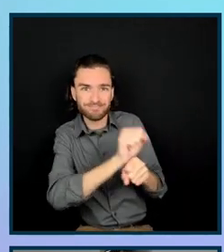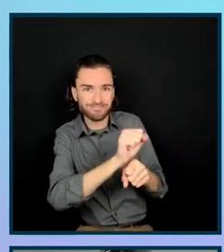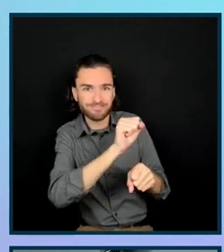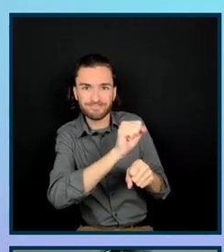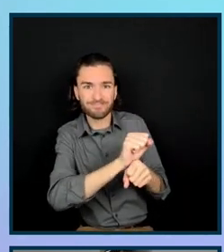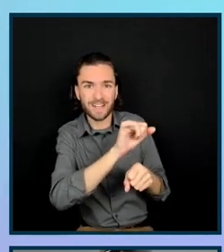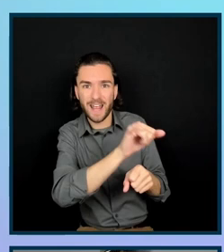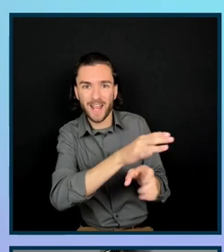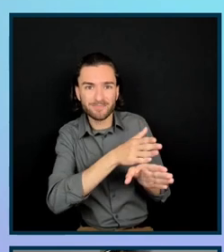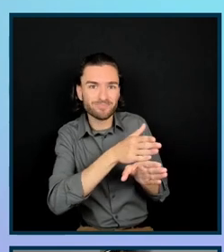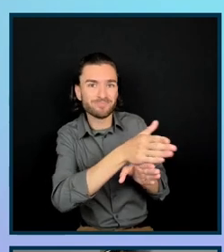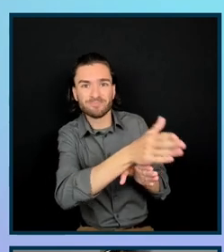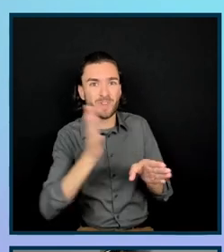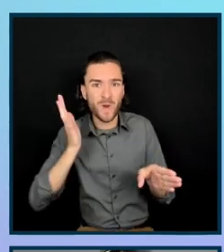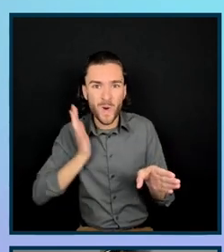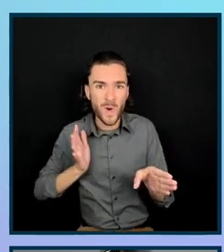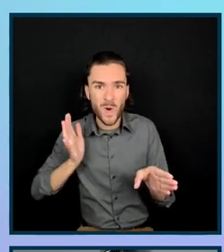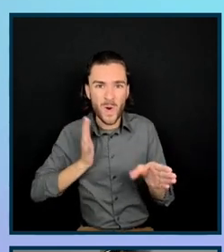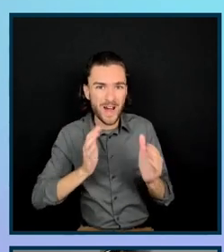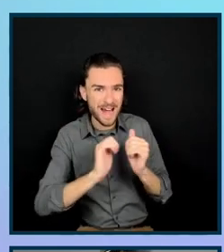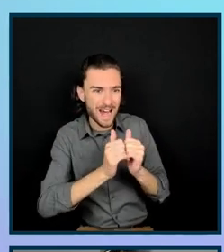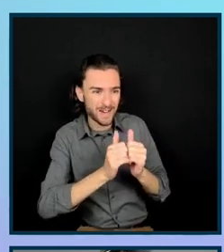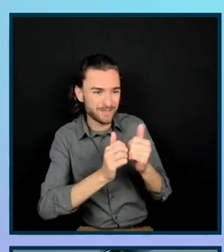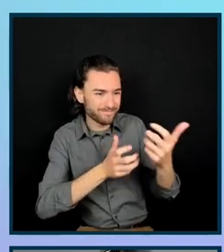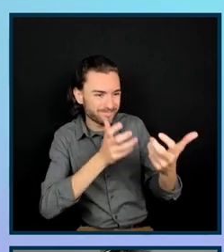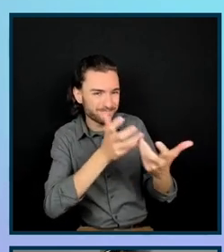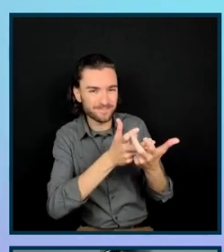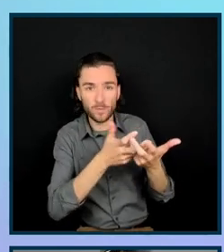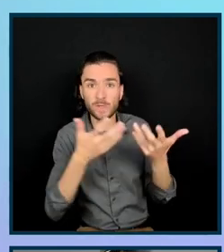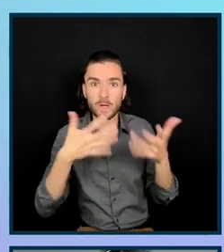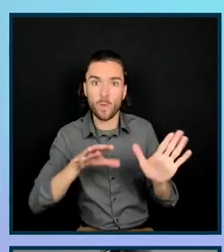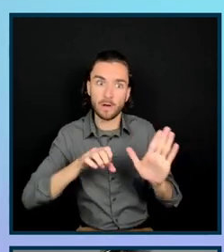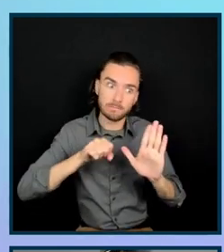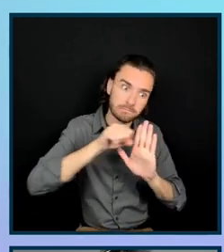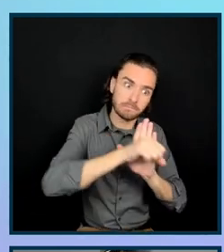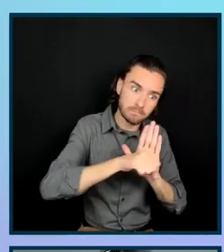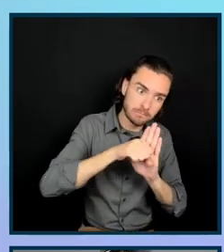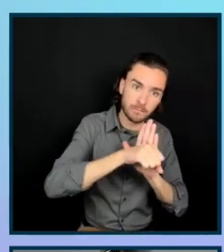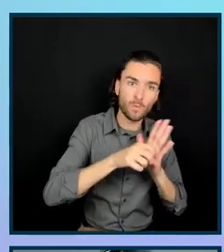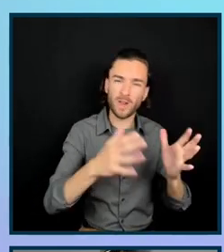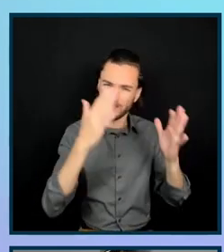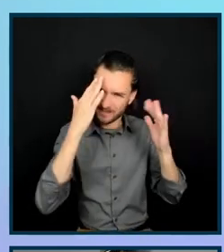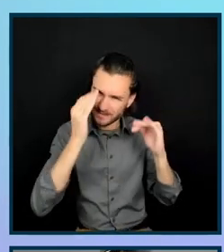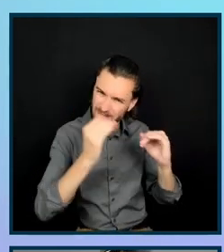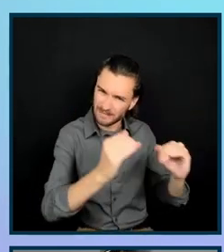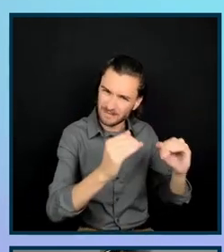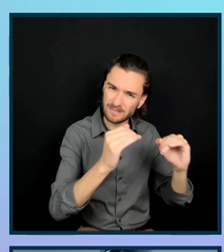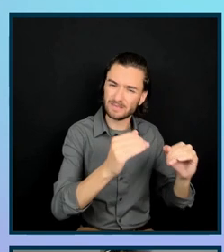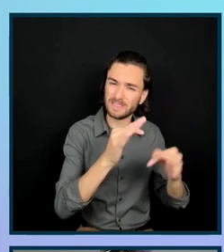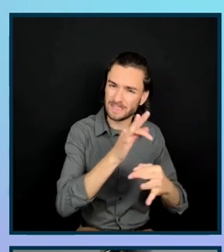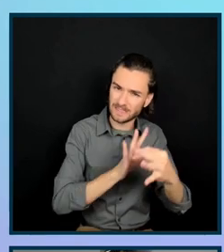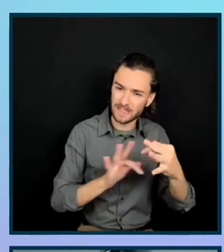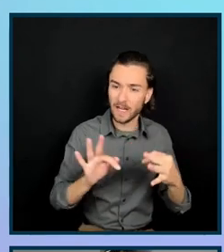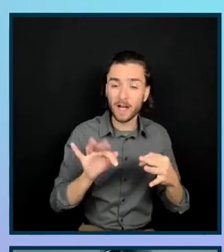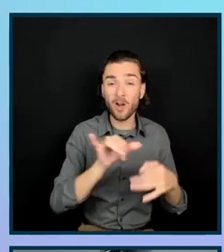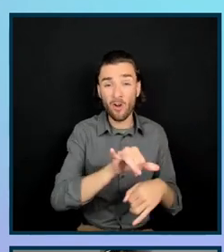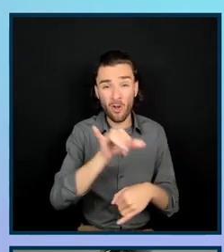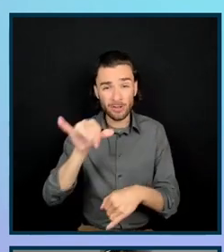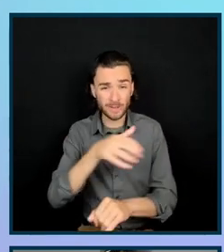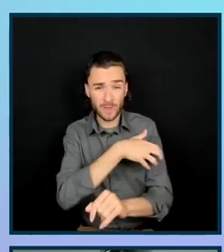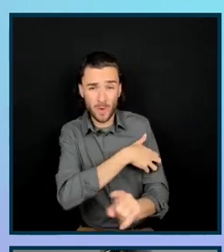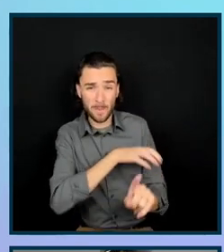time, striving for that teaching tone rather than a preaching tone. And we also wanted to create something that was empowering and informative,